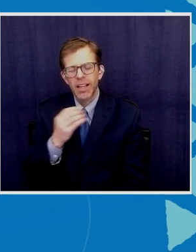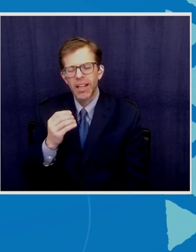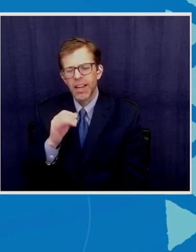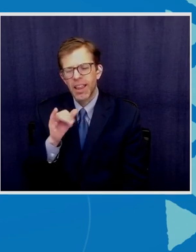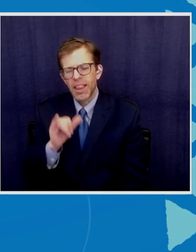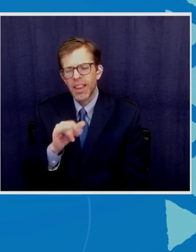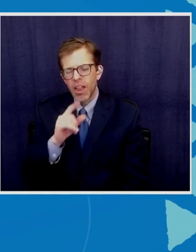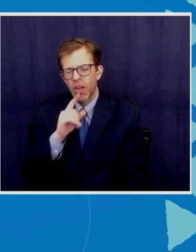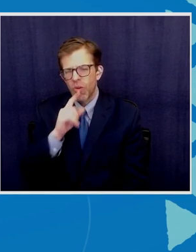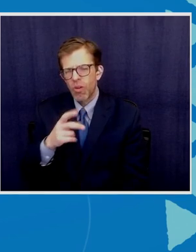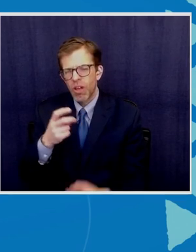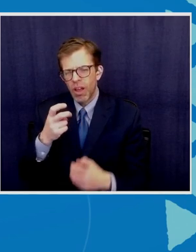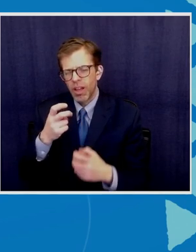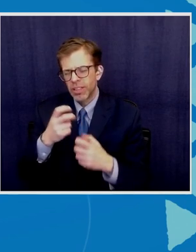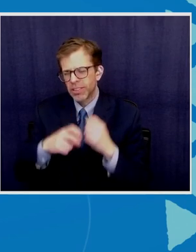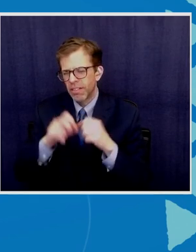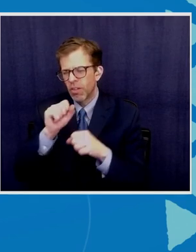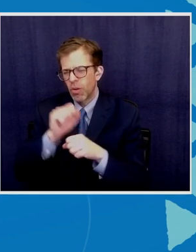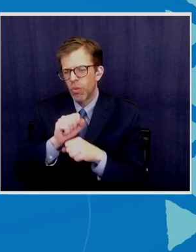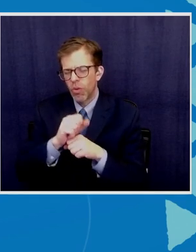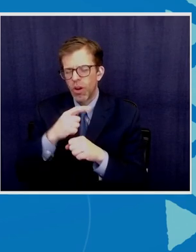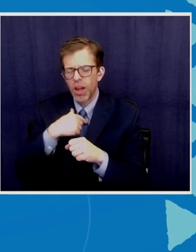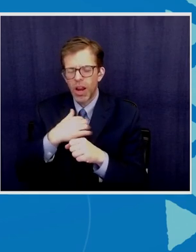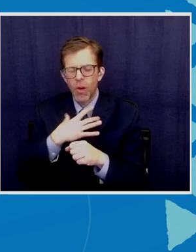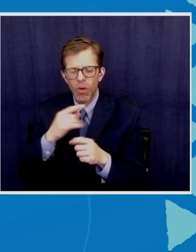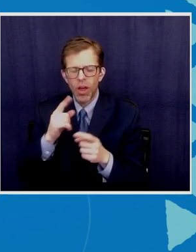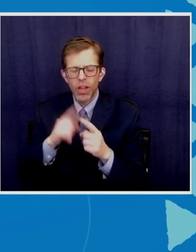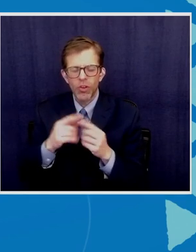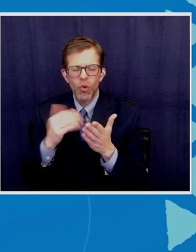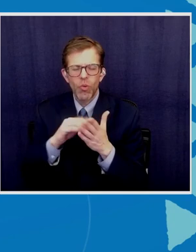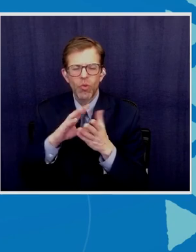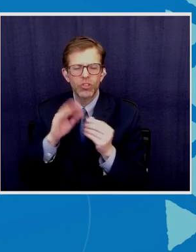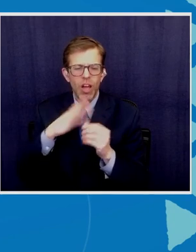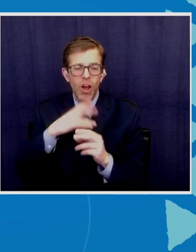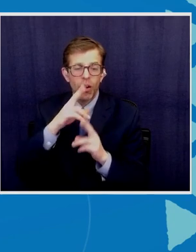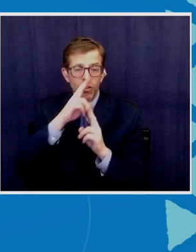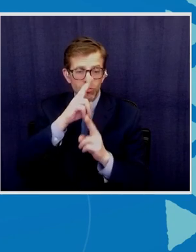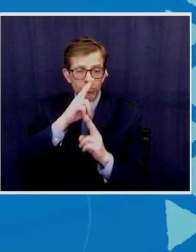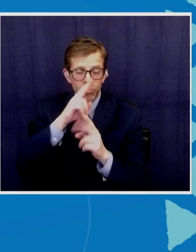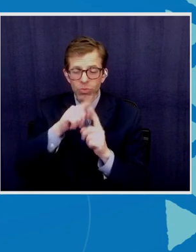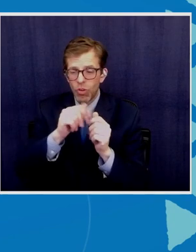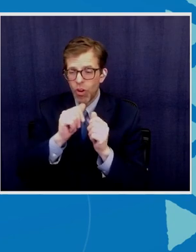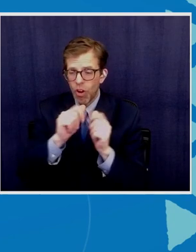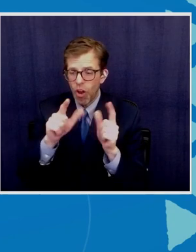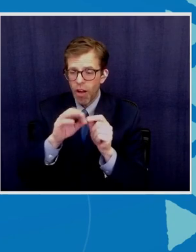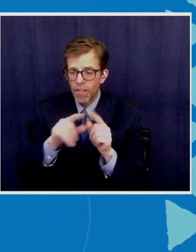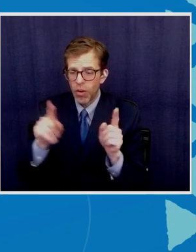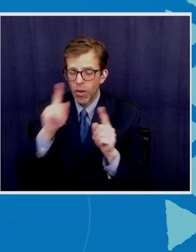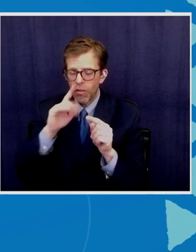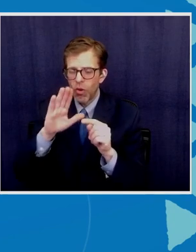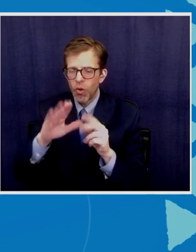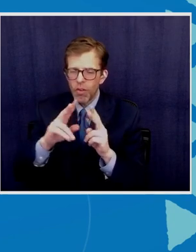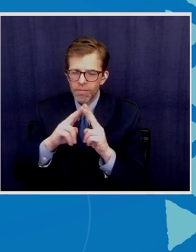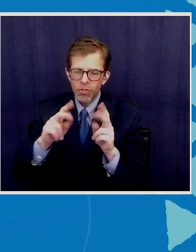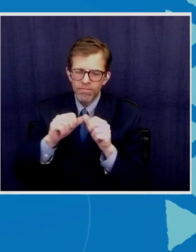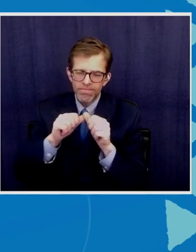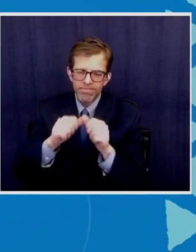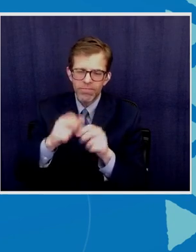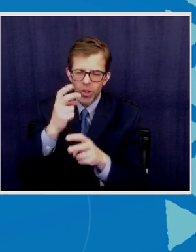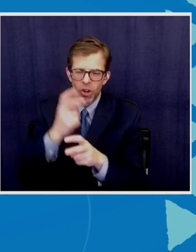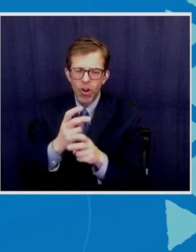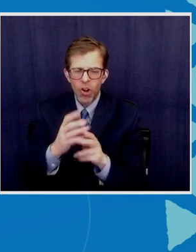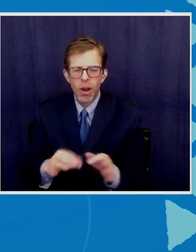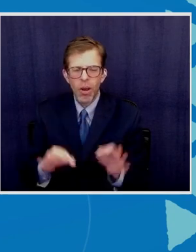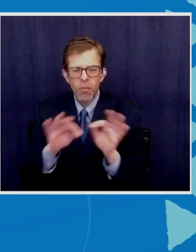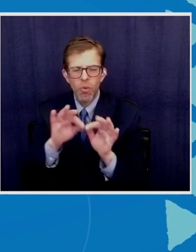tough work. And I'd like to reiterate our tribute to all of you for your variable and hard and important work for